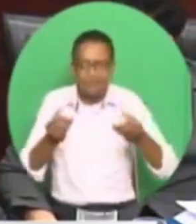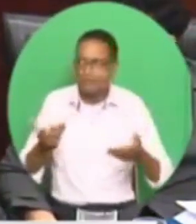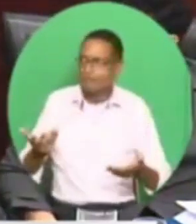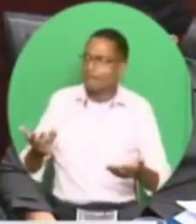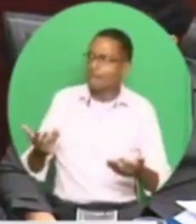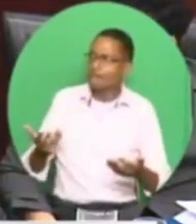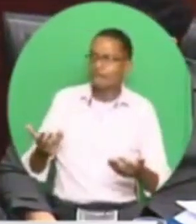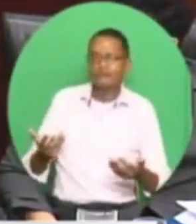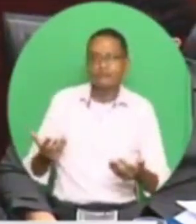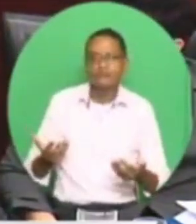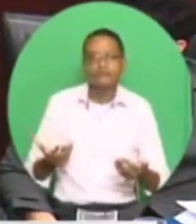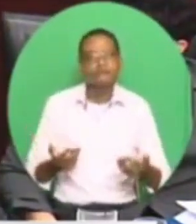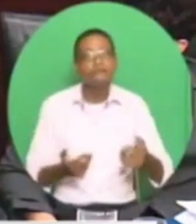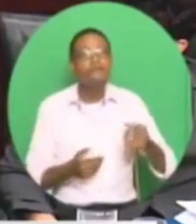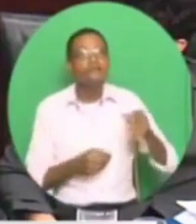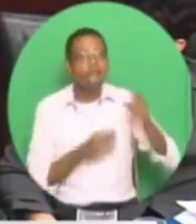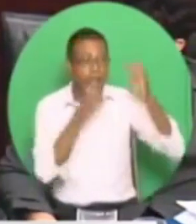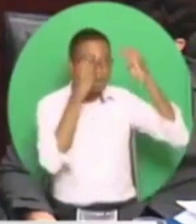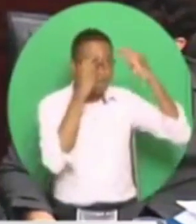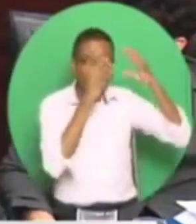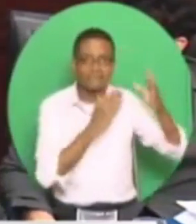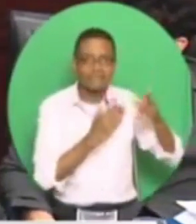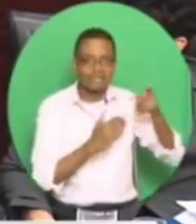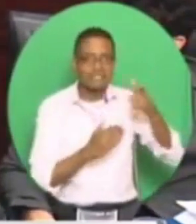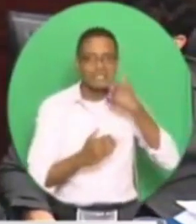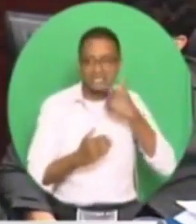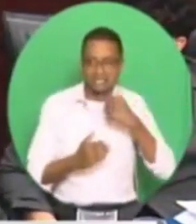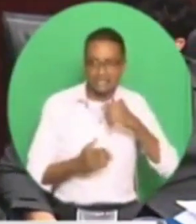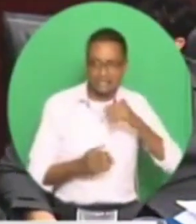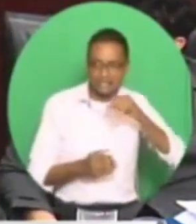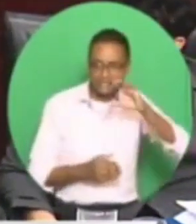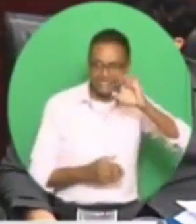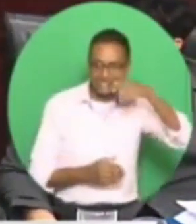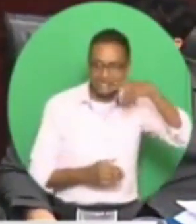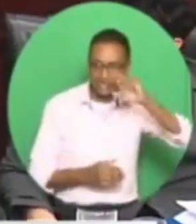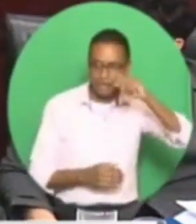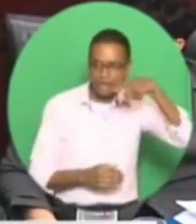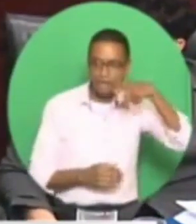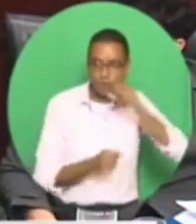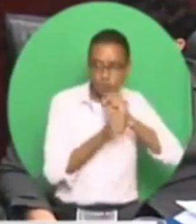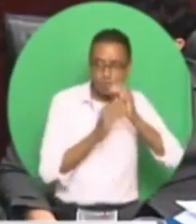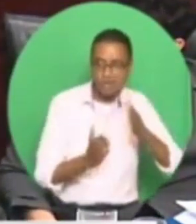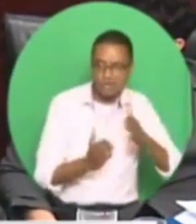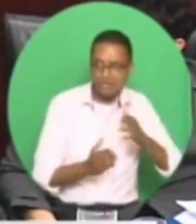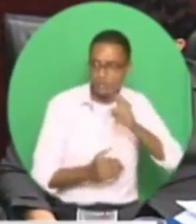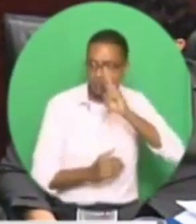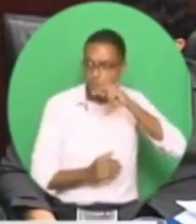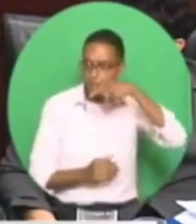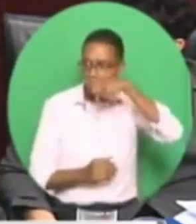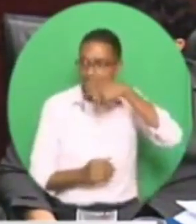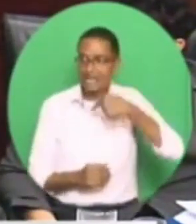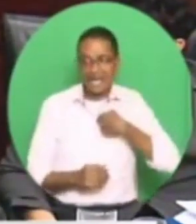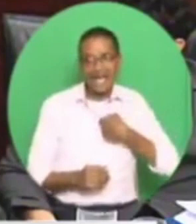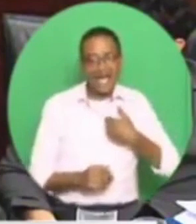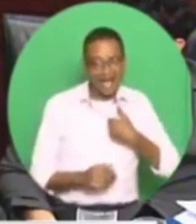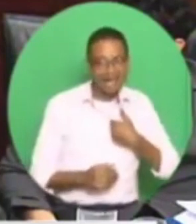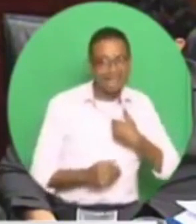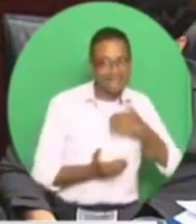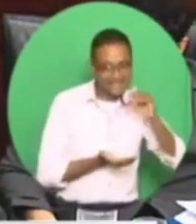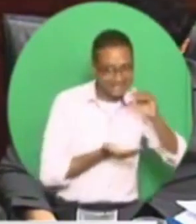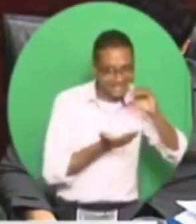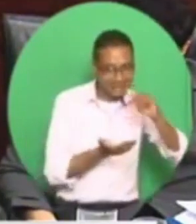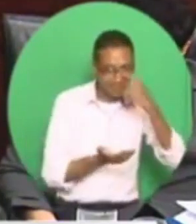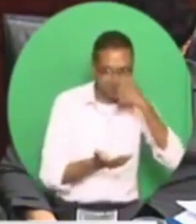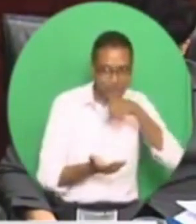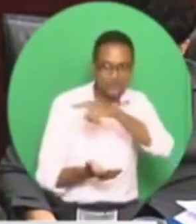The minister said, CPEP workers, I have this for you. URP, have this for you. And the raise he gave them was less than the minimum